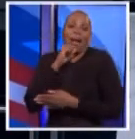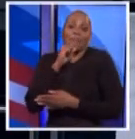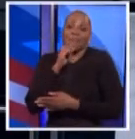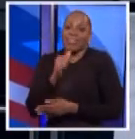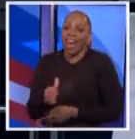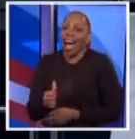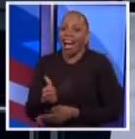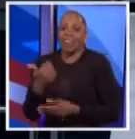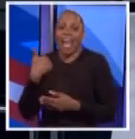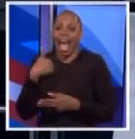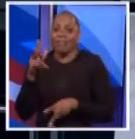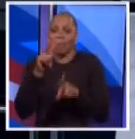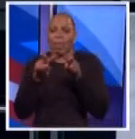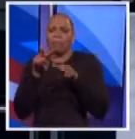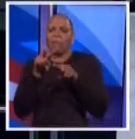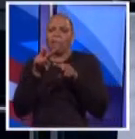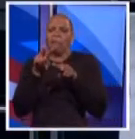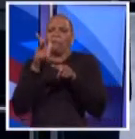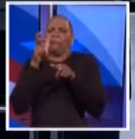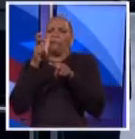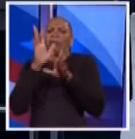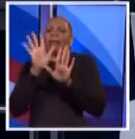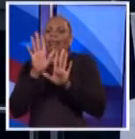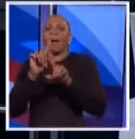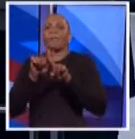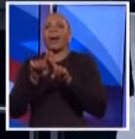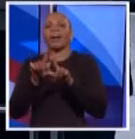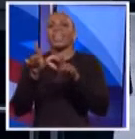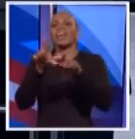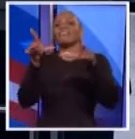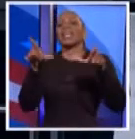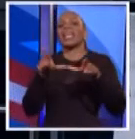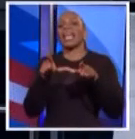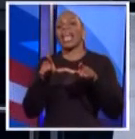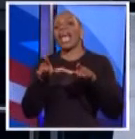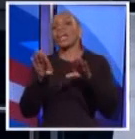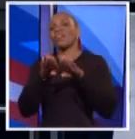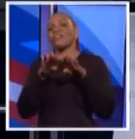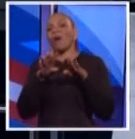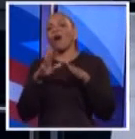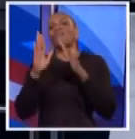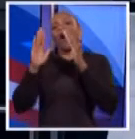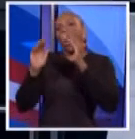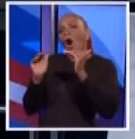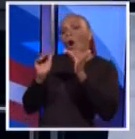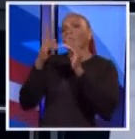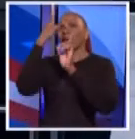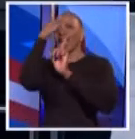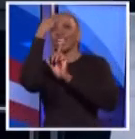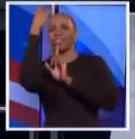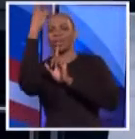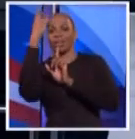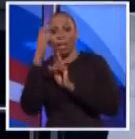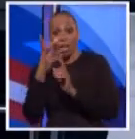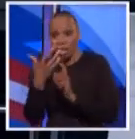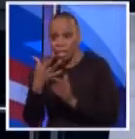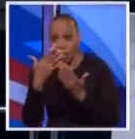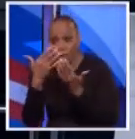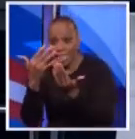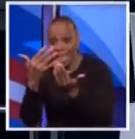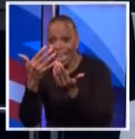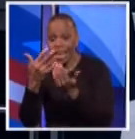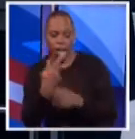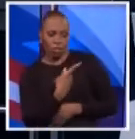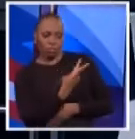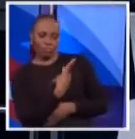drive your viewers off the TV, but I'll tell you what it is. Land of Hope and Dreams by Bruce. And you don't want to even sing a little bit? You know what? Scott and I